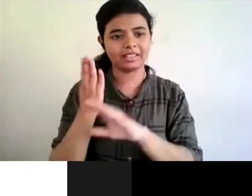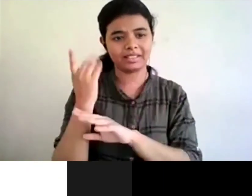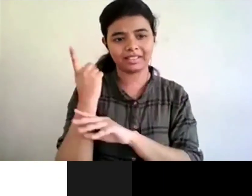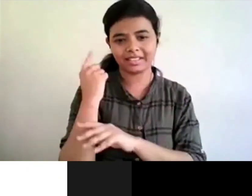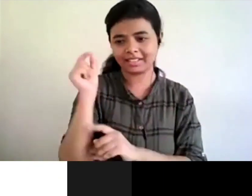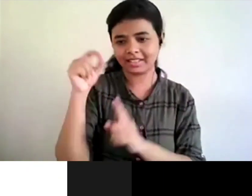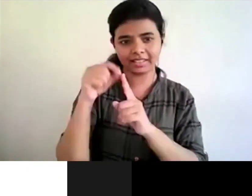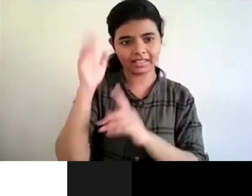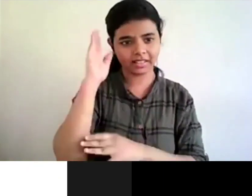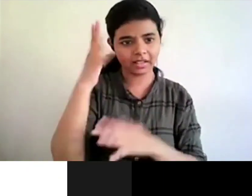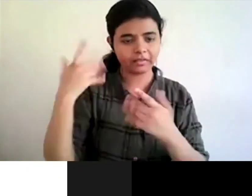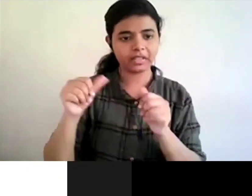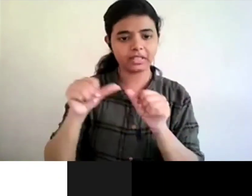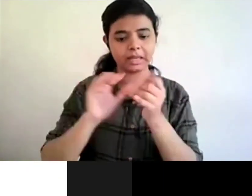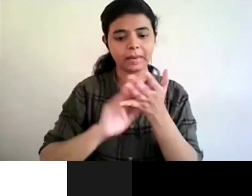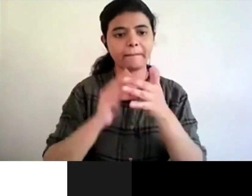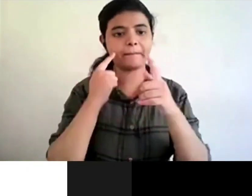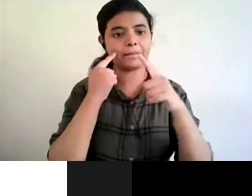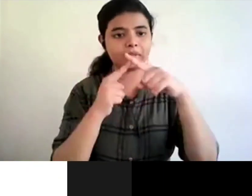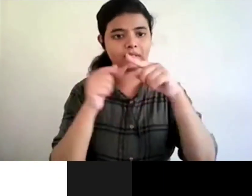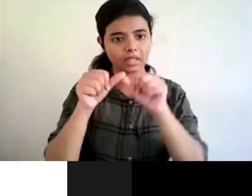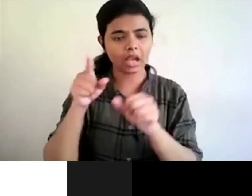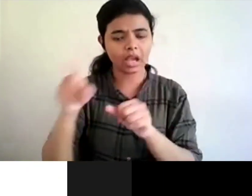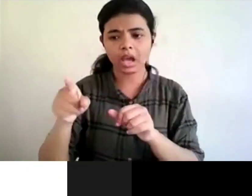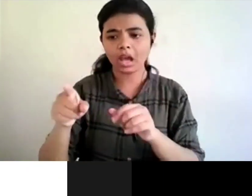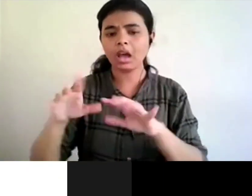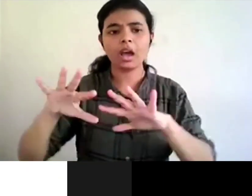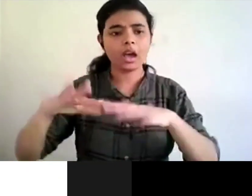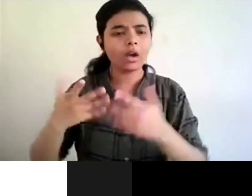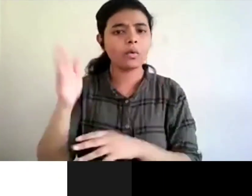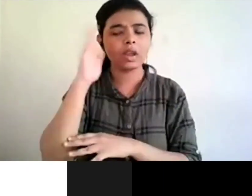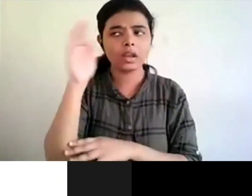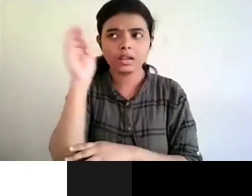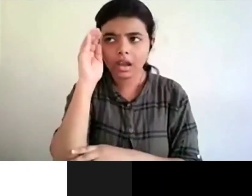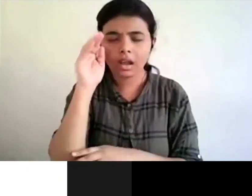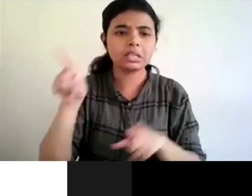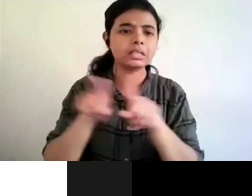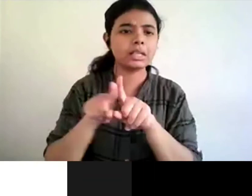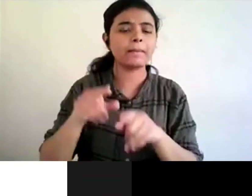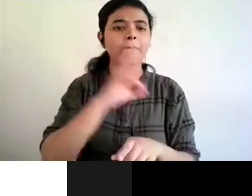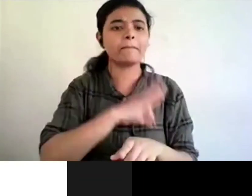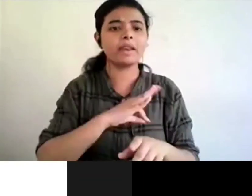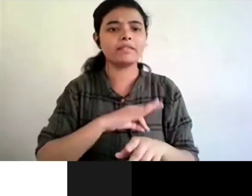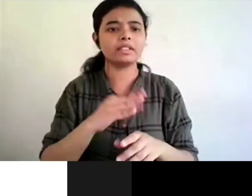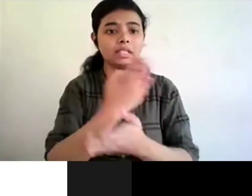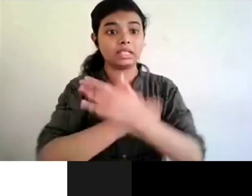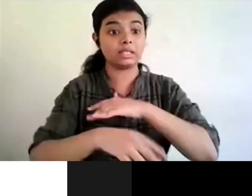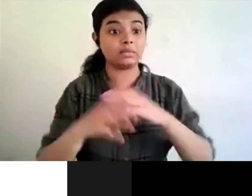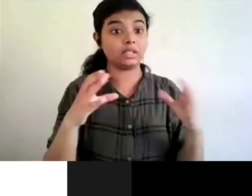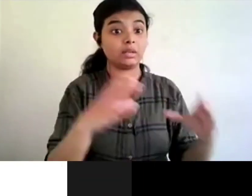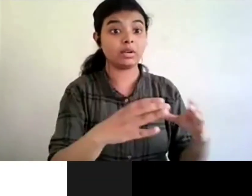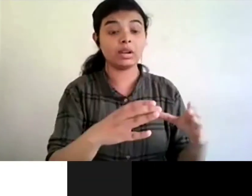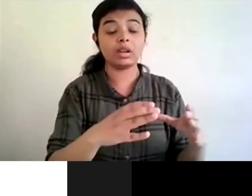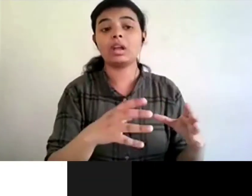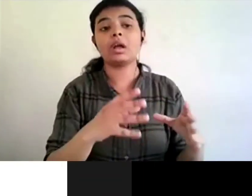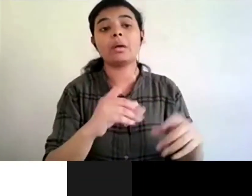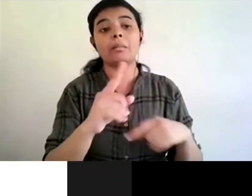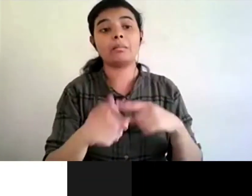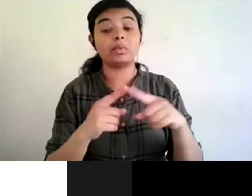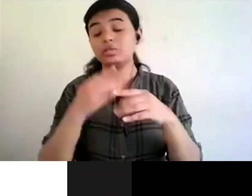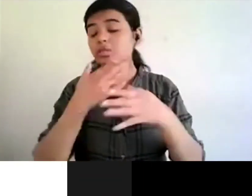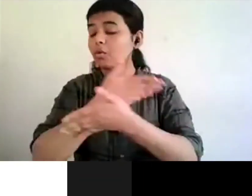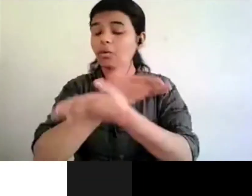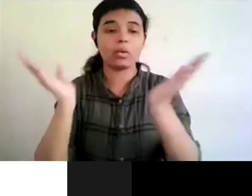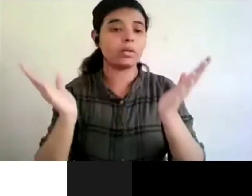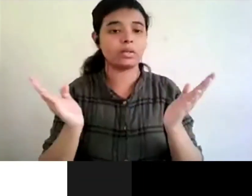we can learn from disability studies uh for the benefit of uh not only for the visible community but also for uh all